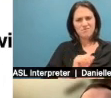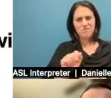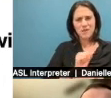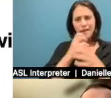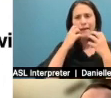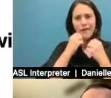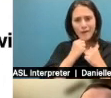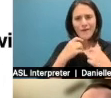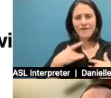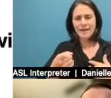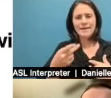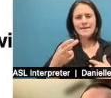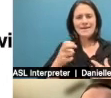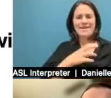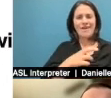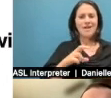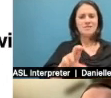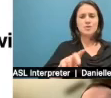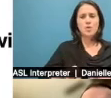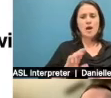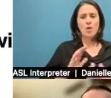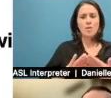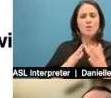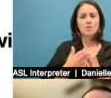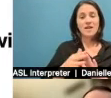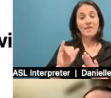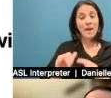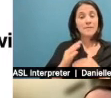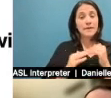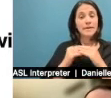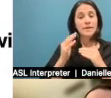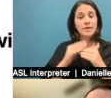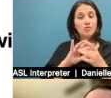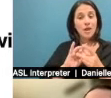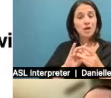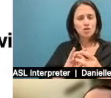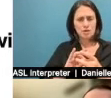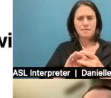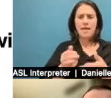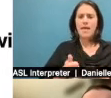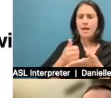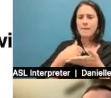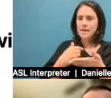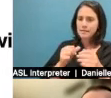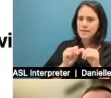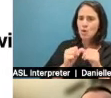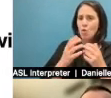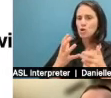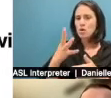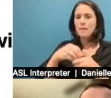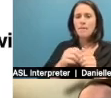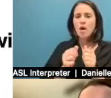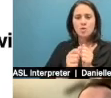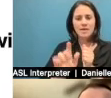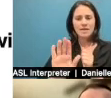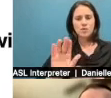built, you know, a relationship. And that's what makes me want to be a part, continue to be a part of the outreach, and continue to be a part of whatever it is that